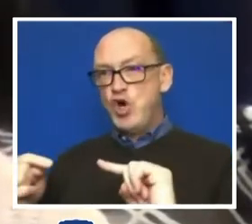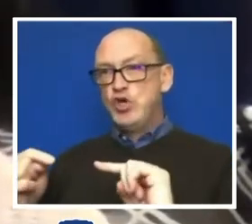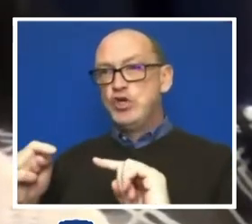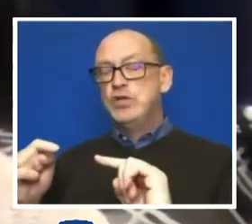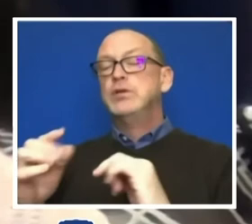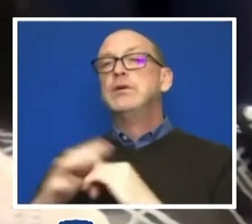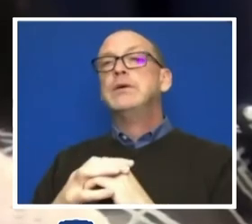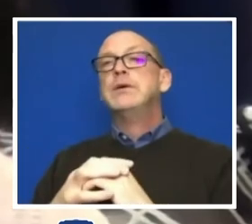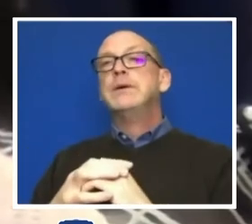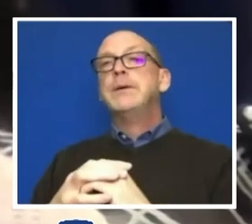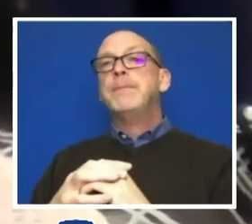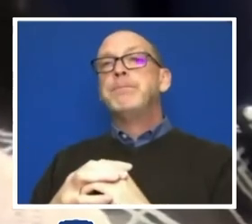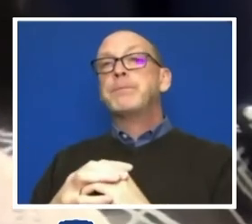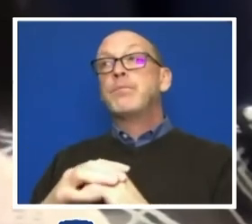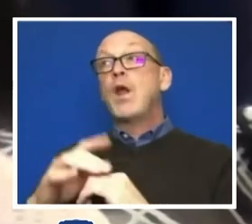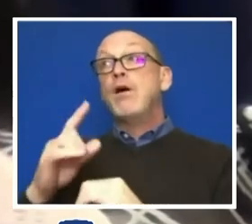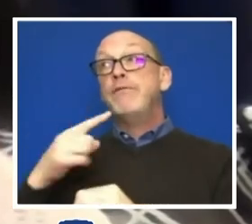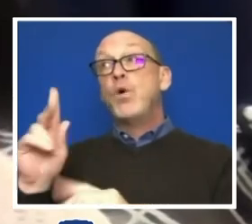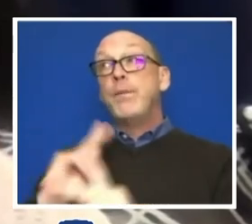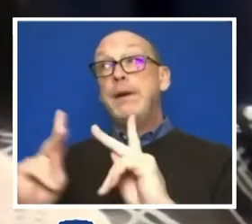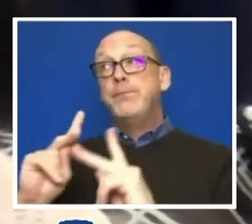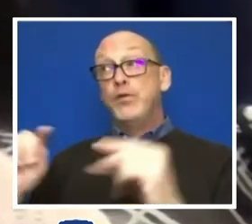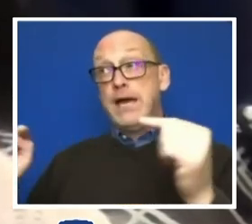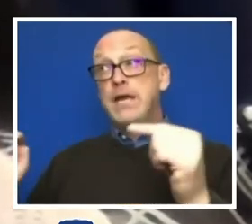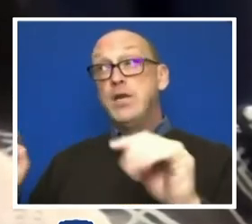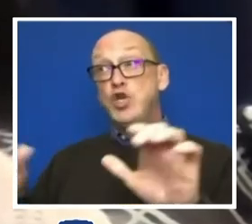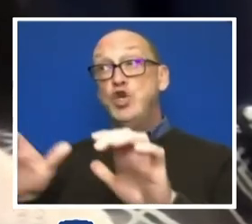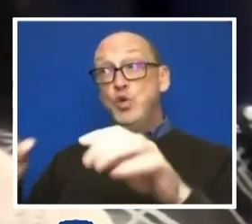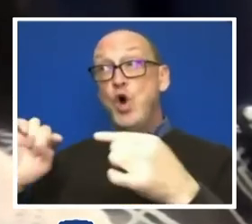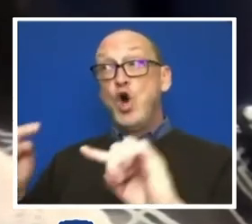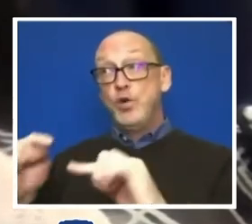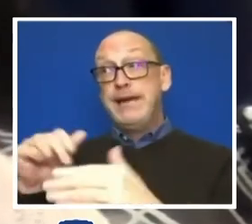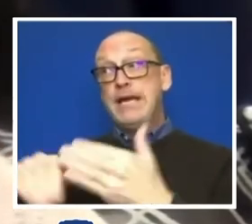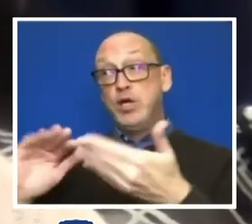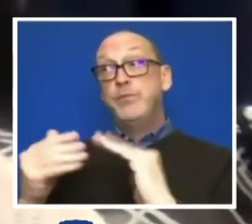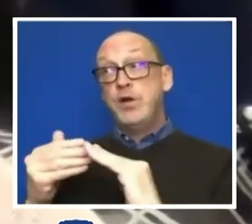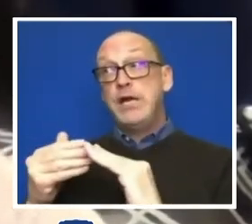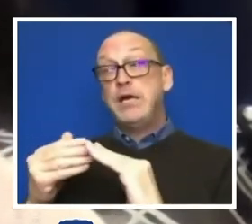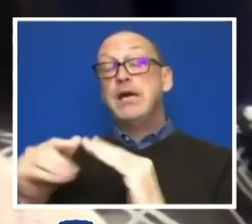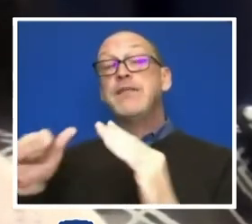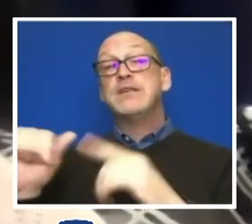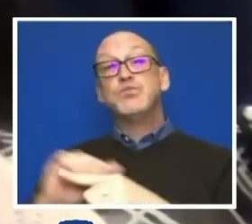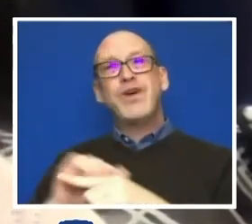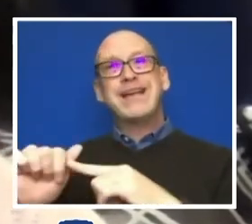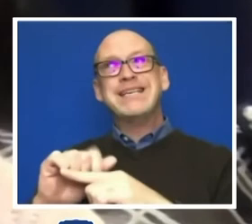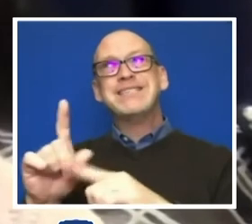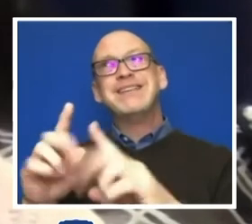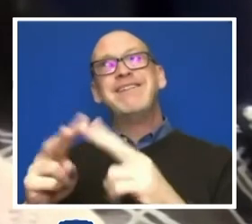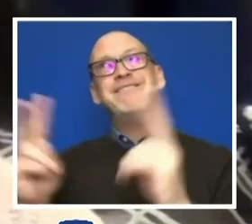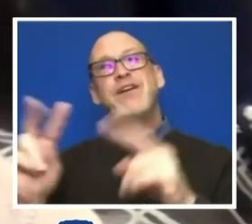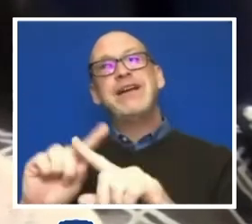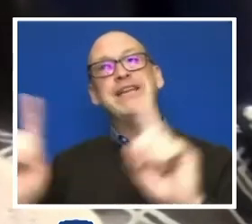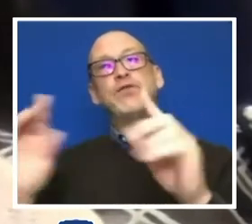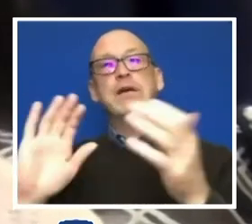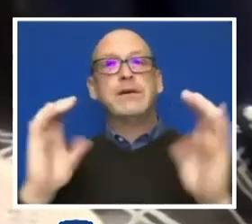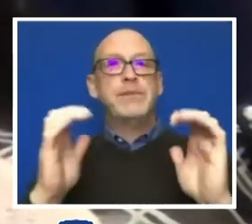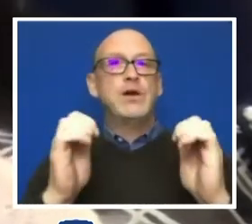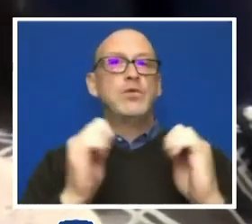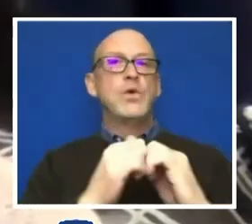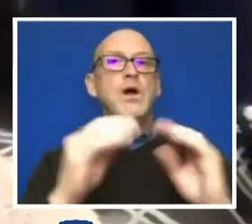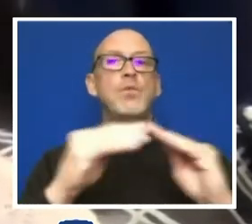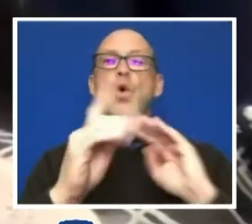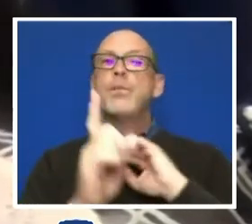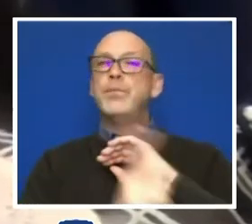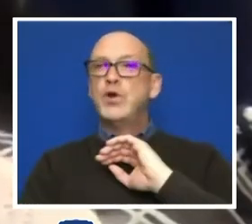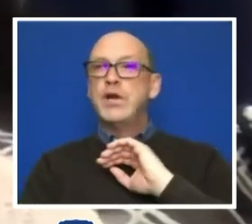of those who do harm and the community that is harmed. So, these practices are very different in comparison to more punitive and